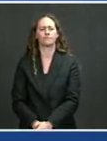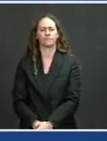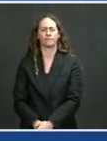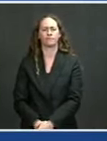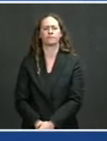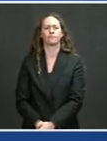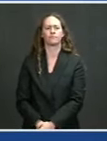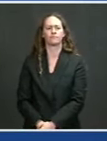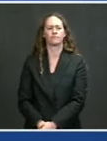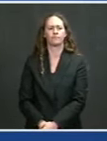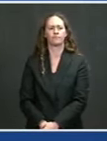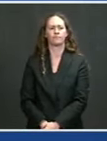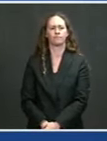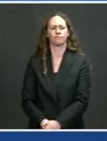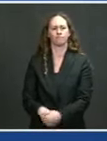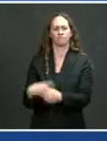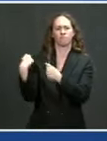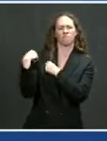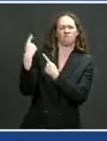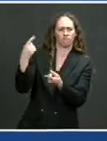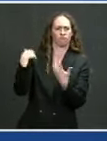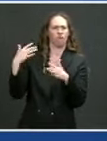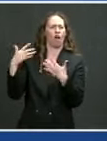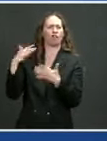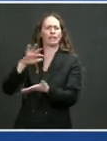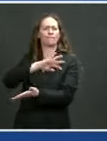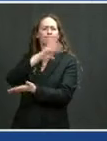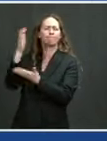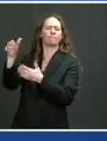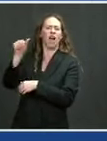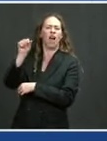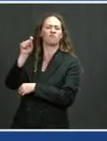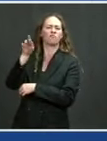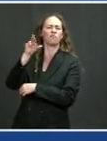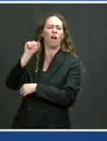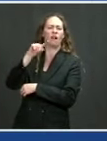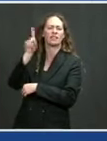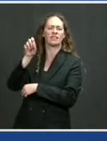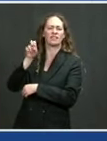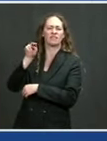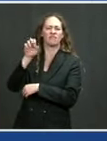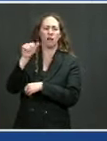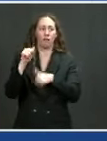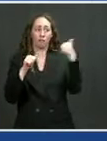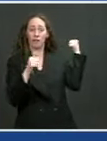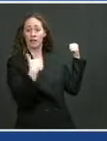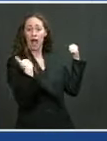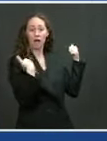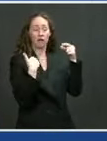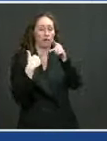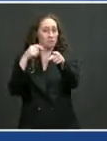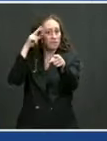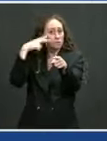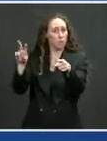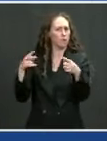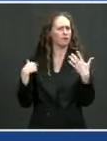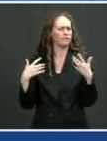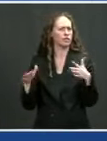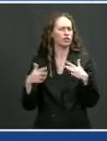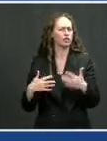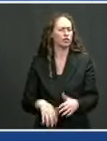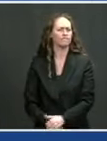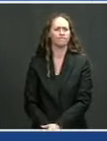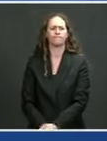Mexico. At the end of April, we announced that we would provide another 60 million doses of our AstraZeneca